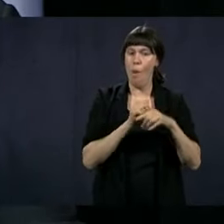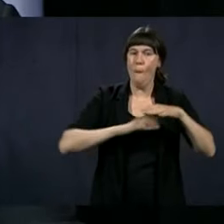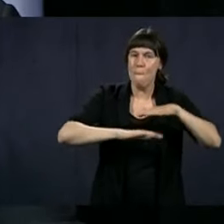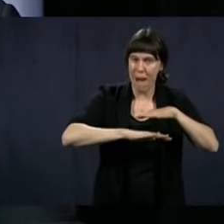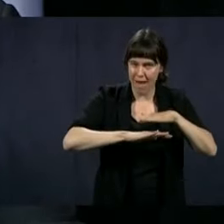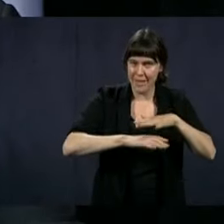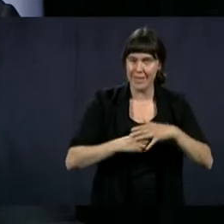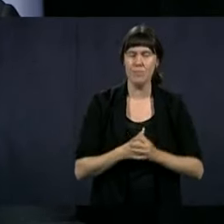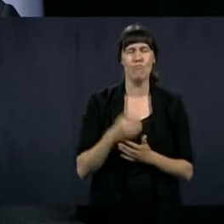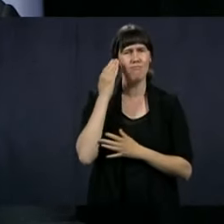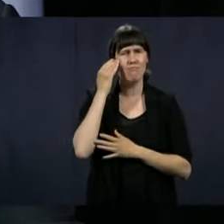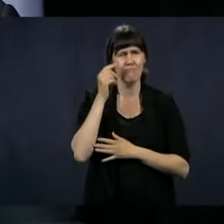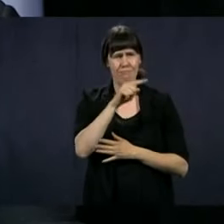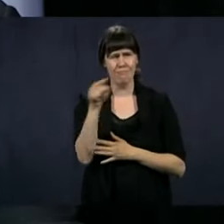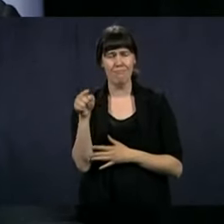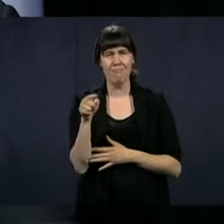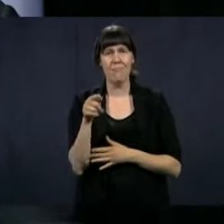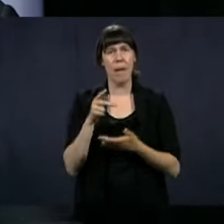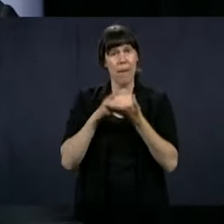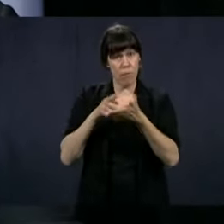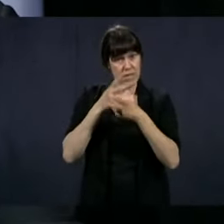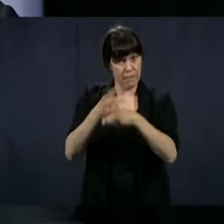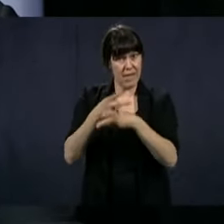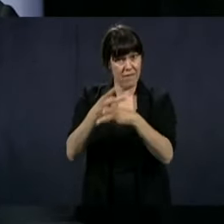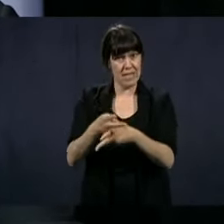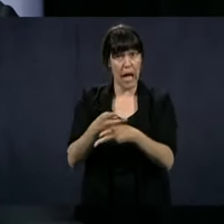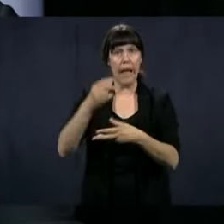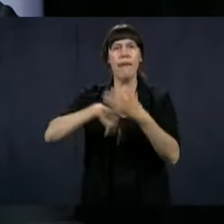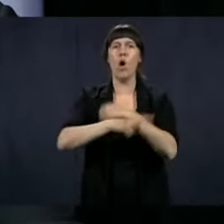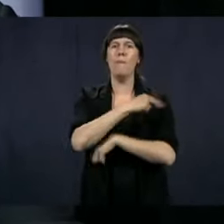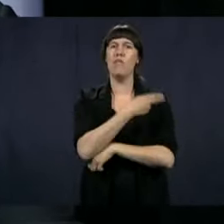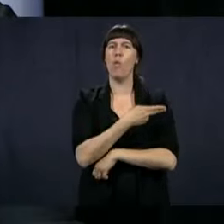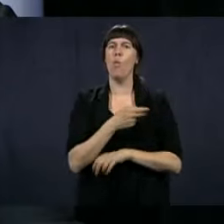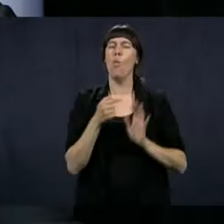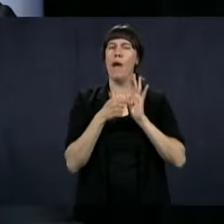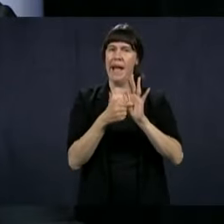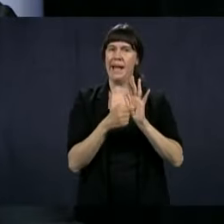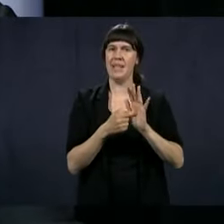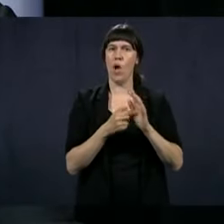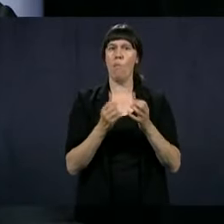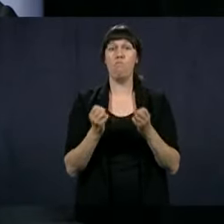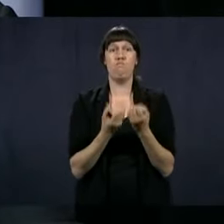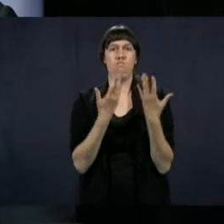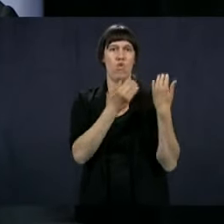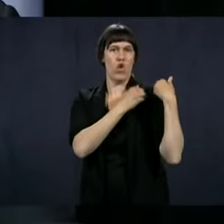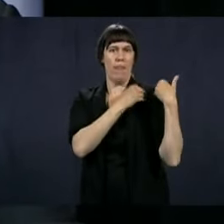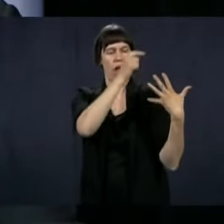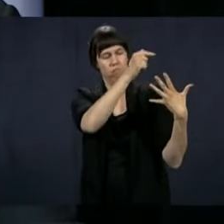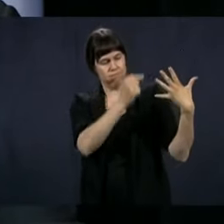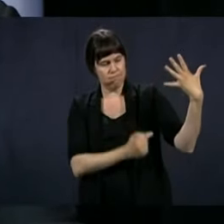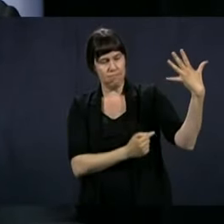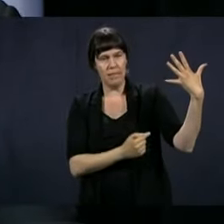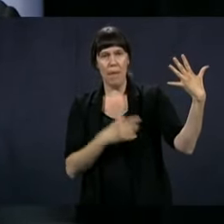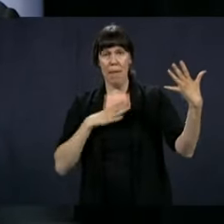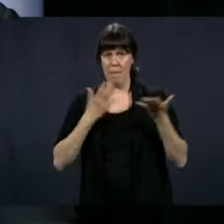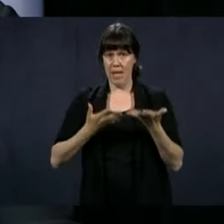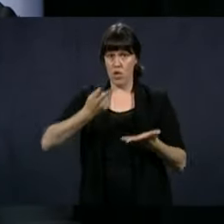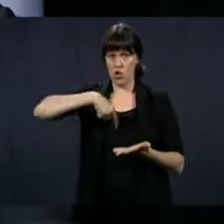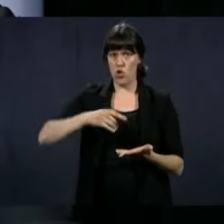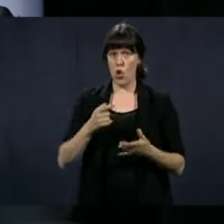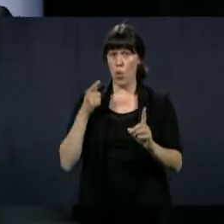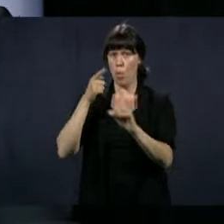Training as well that, you know, the orderlies, some do a lot of things in hospitals. Now we really want orderlies who are going to be working in